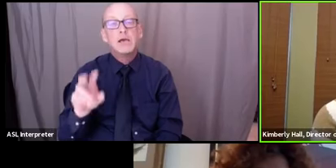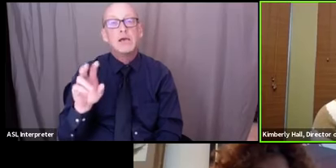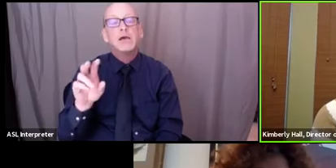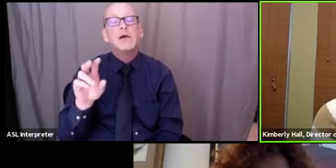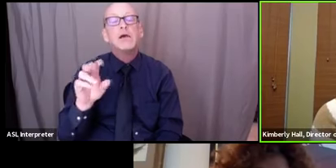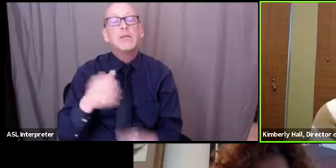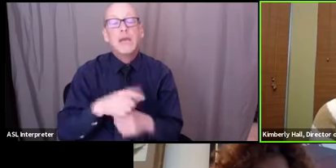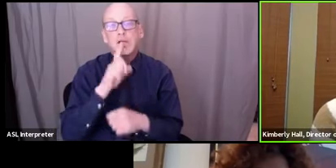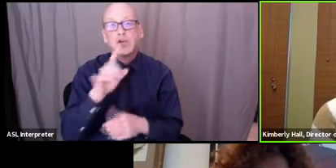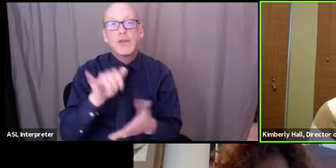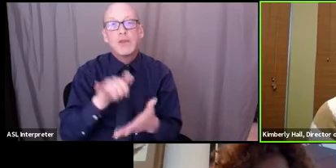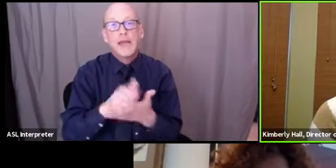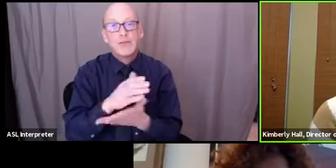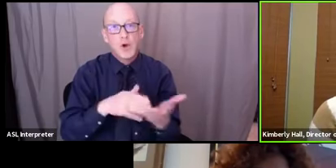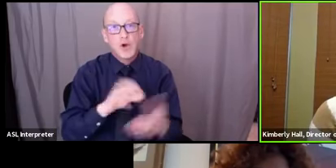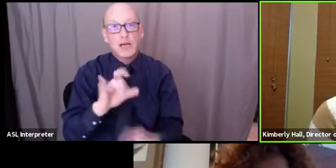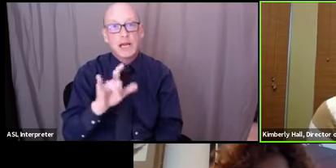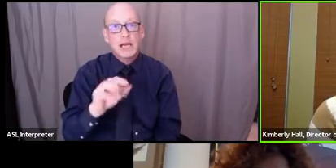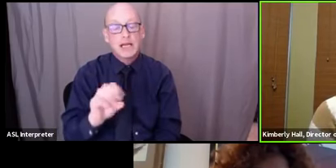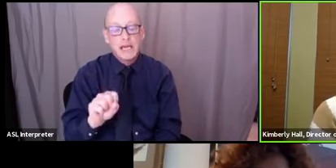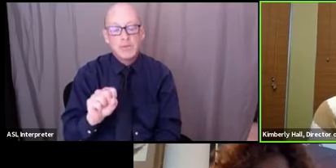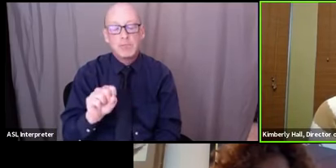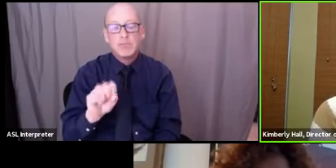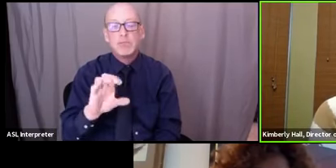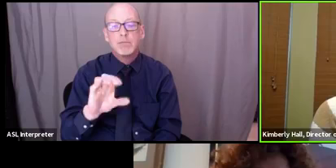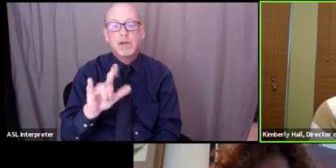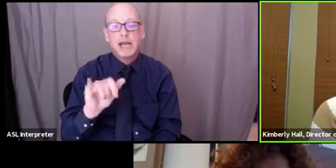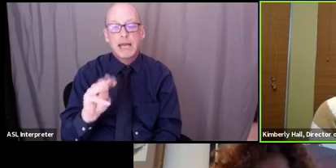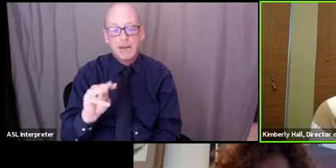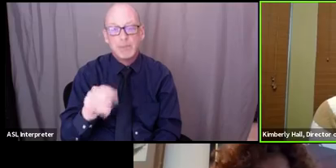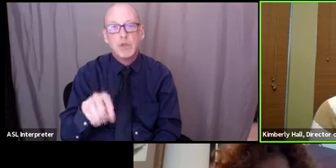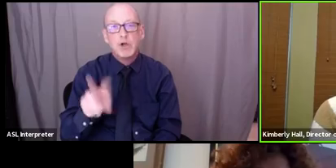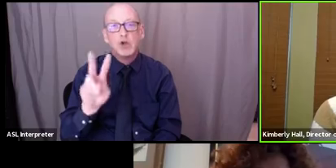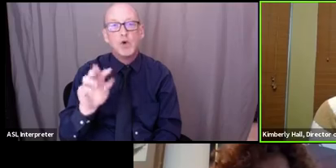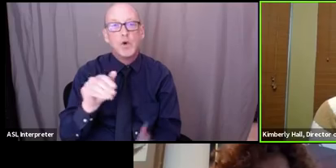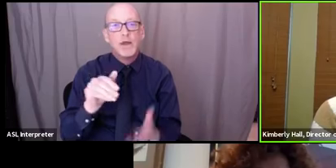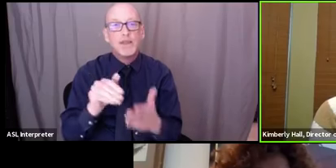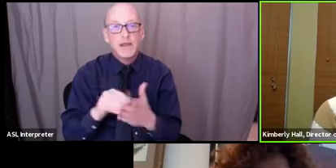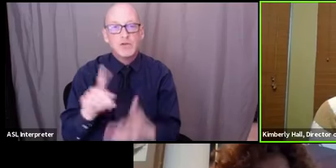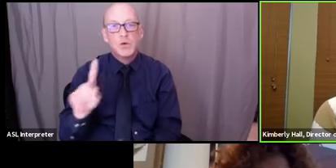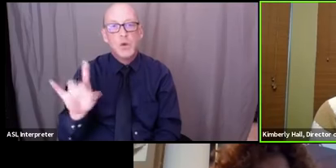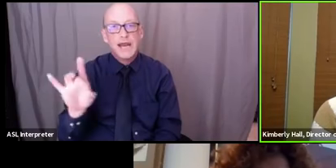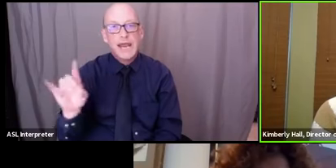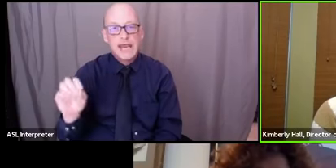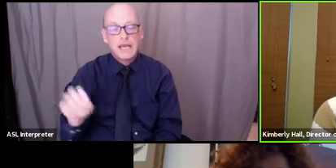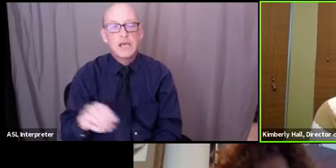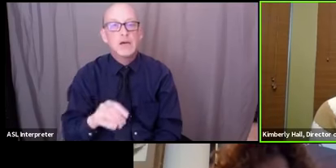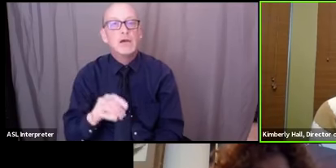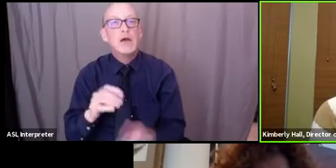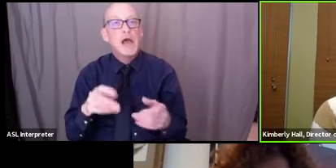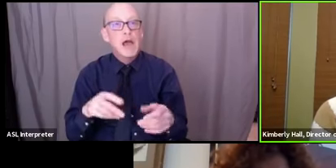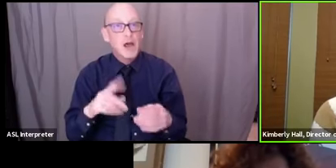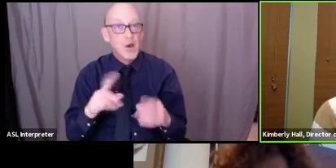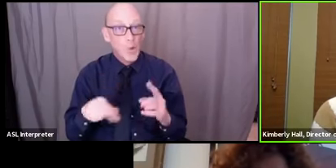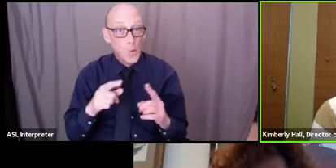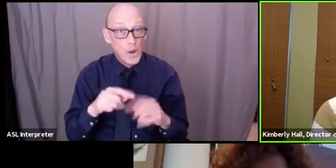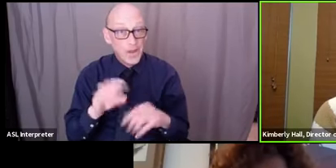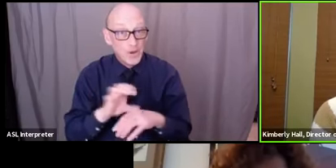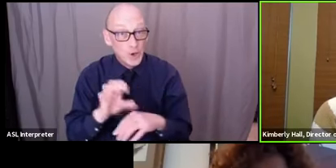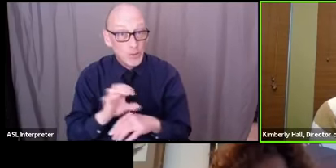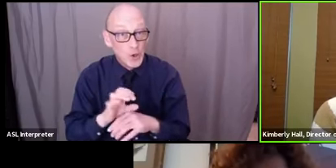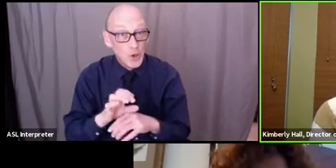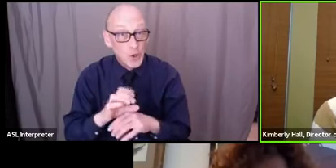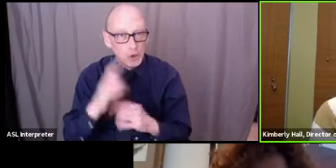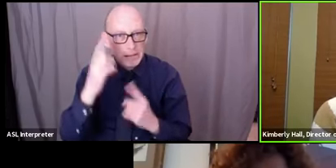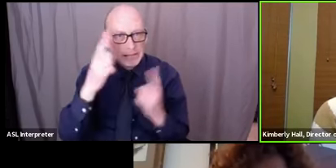of the claim um allowing the the spinning wheel when the computer is thinking allowing it to